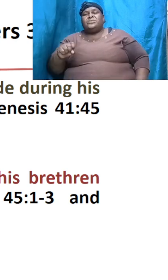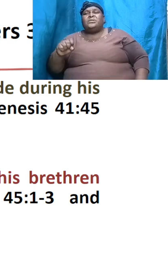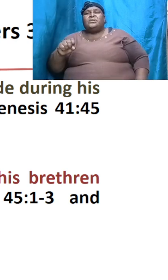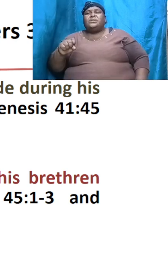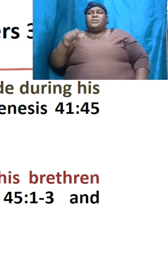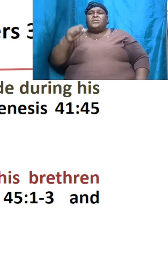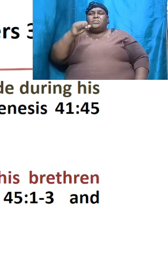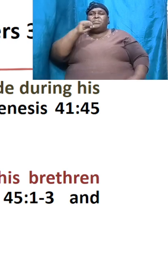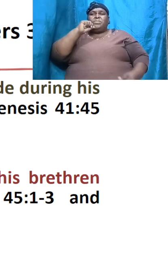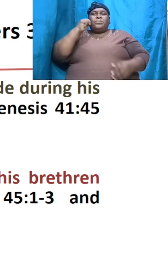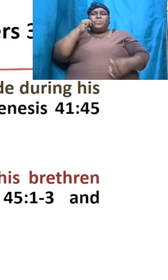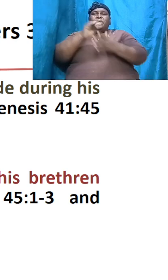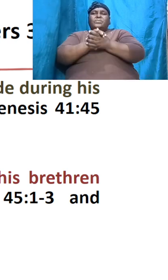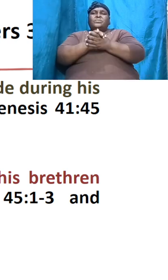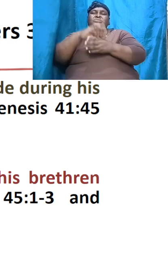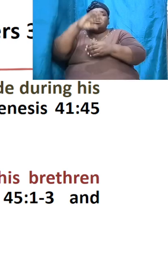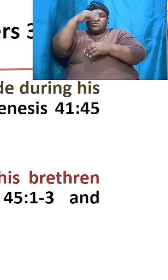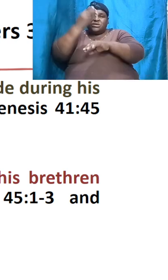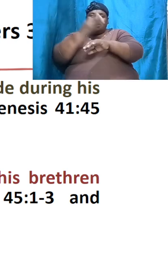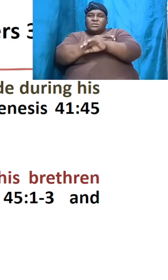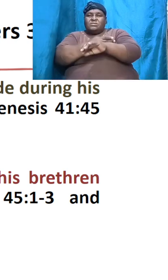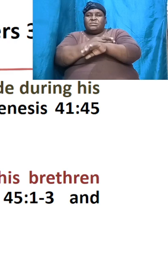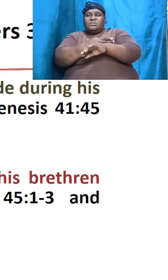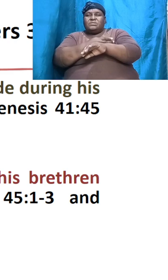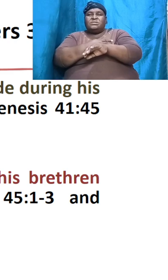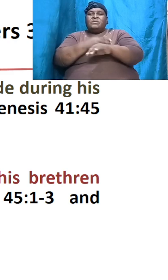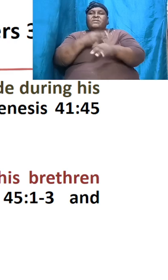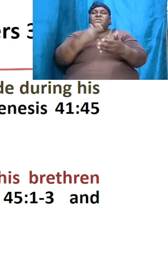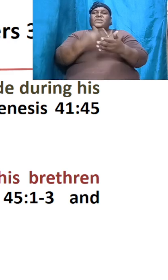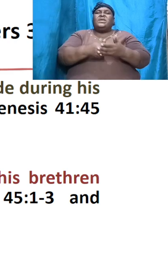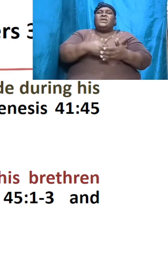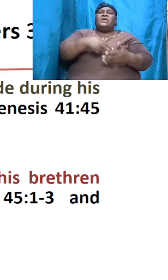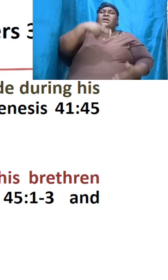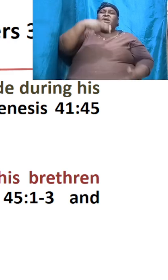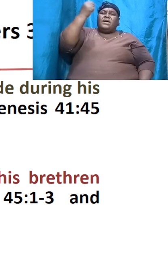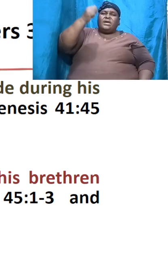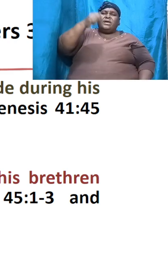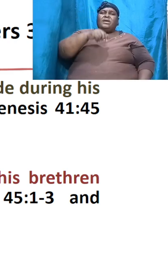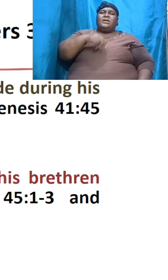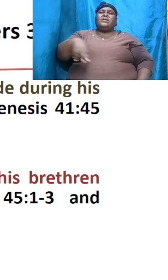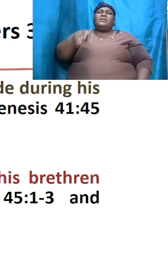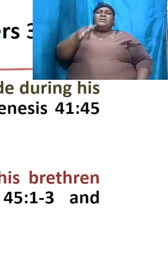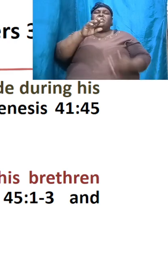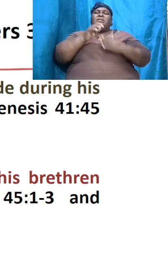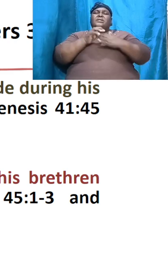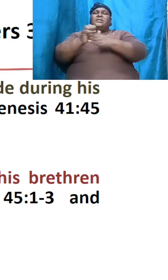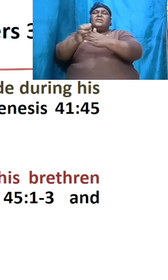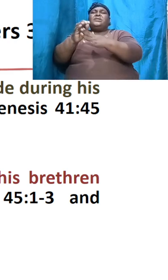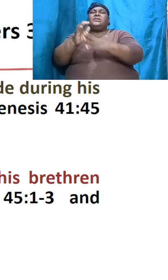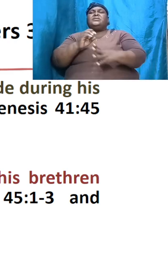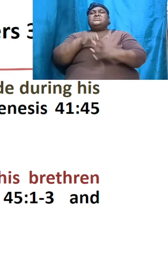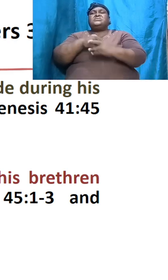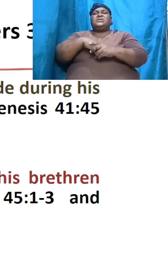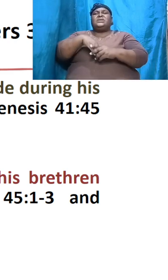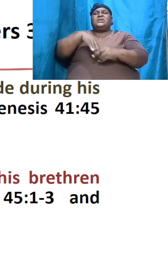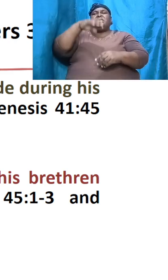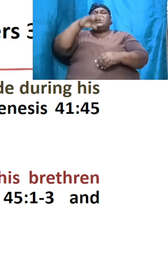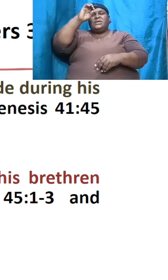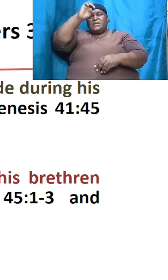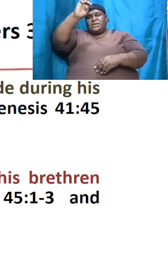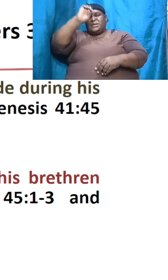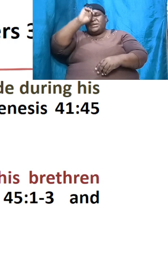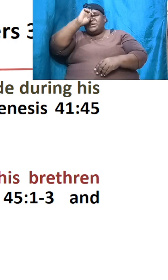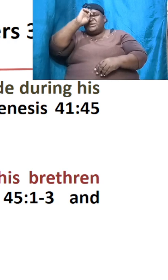one of the fear one of the high profile leaders in Egypt a Gentile